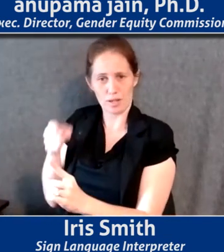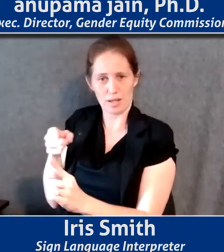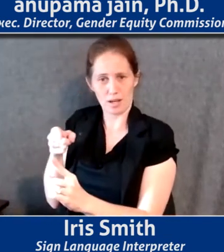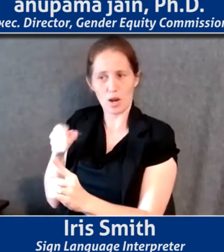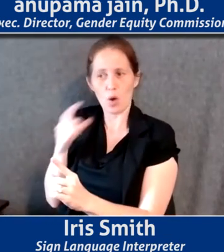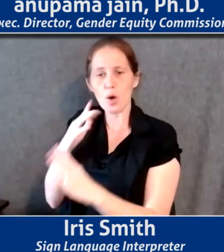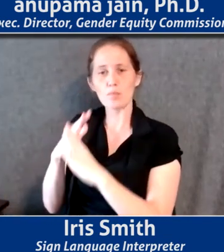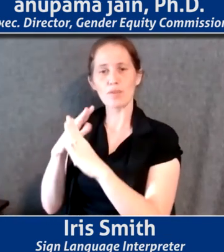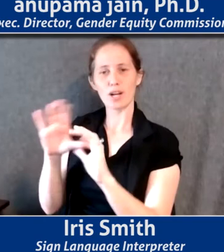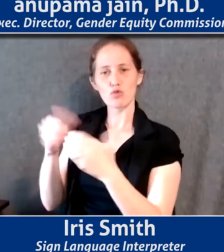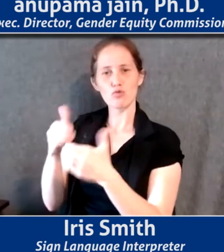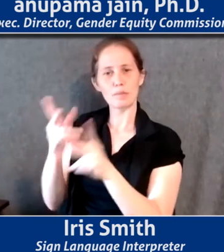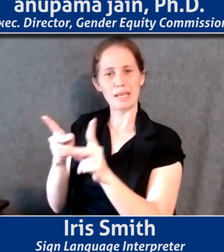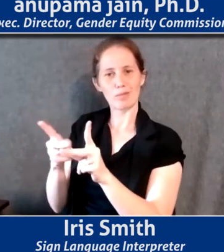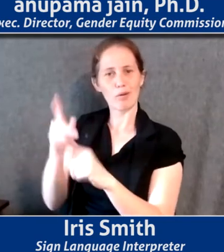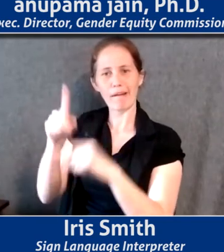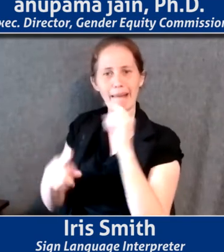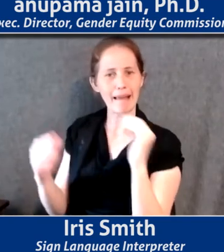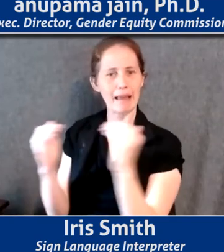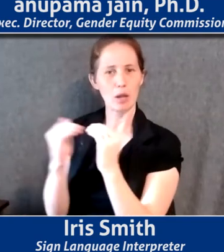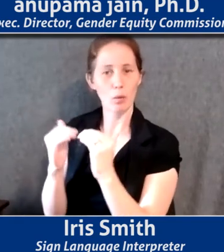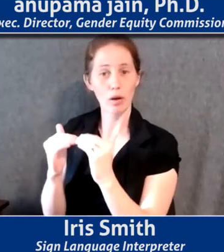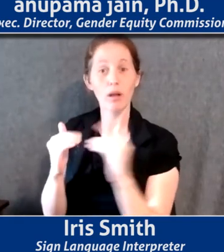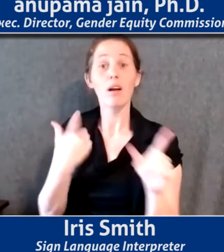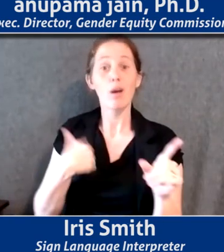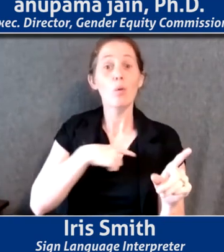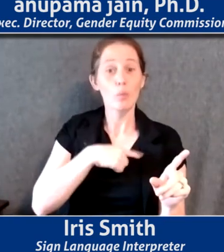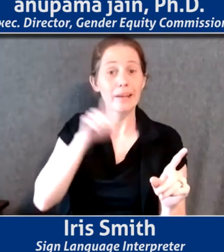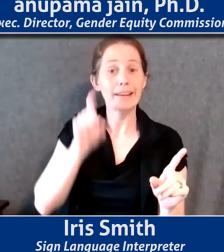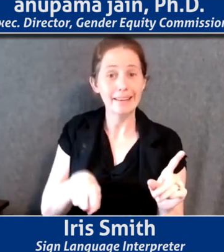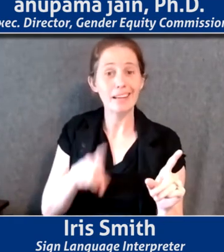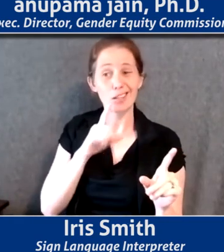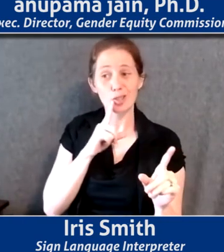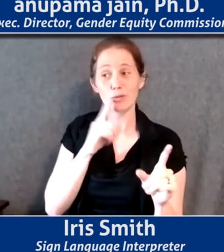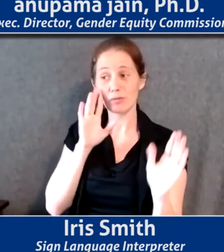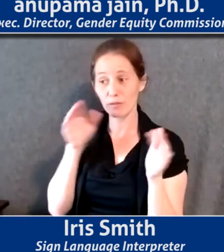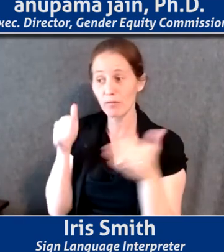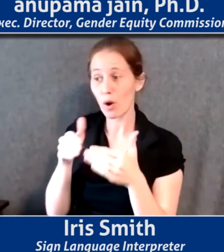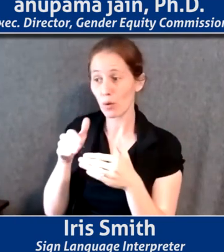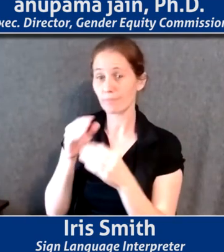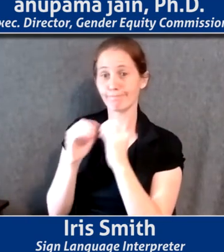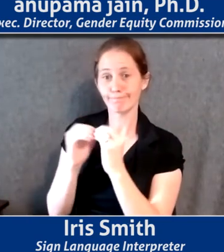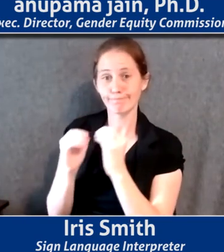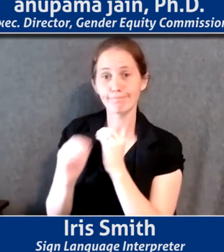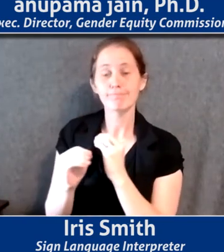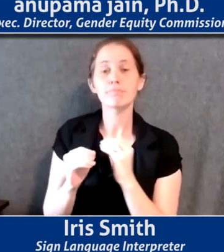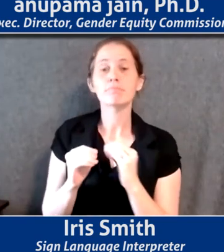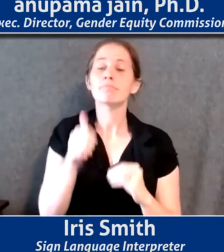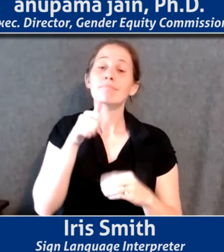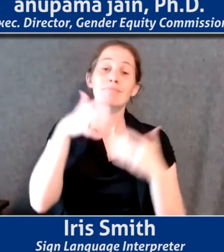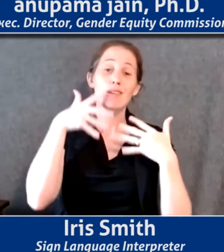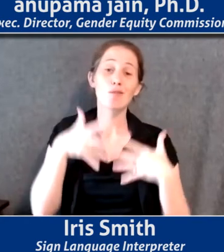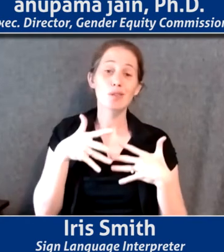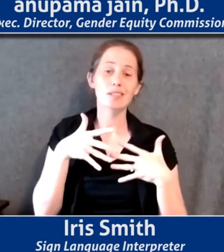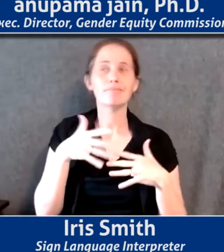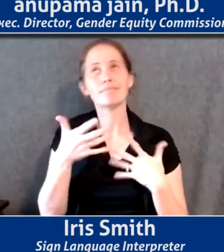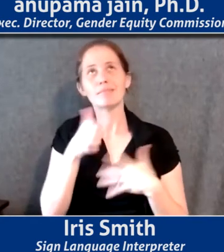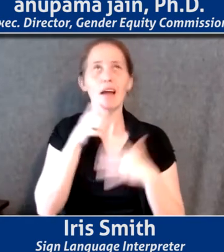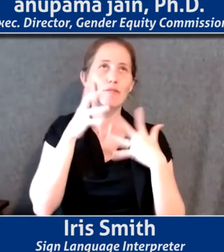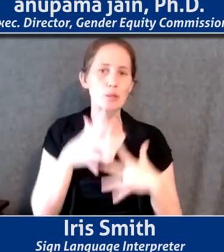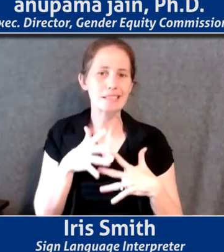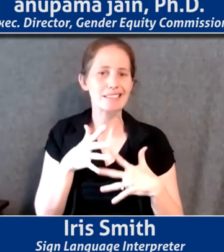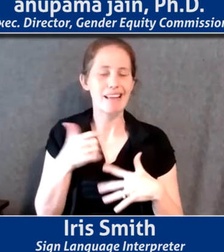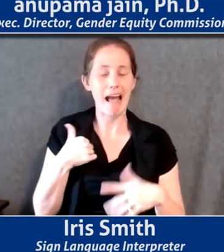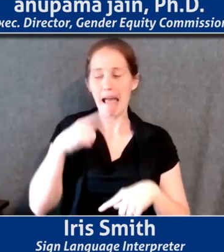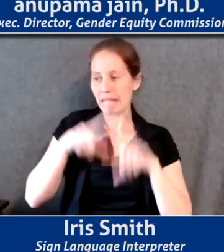people from equal opportunity and equity, we need to be working on that. I unfortunately, not unfortunately, I cannot